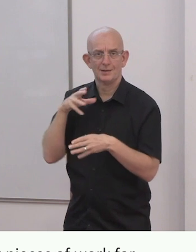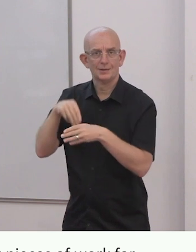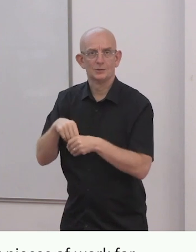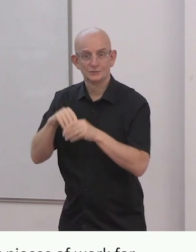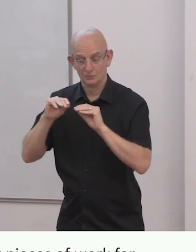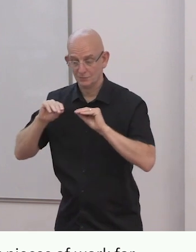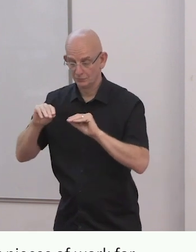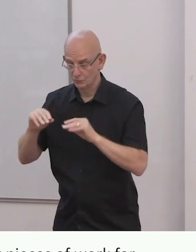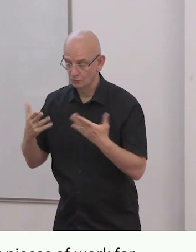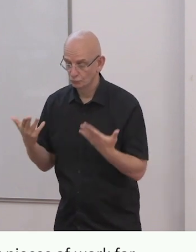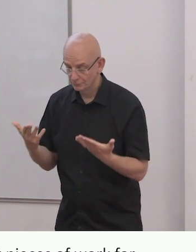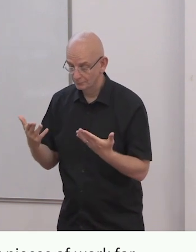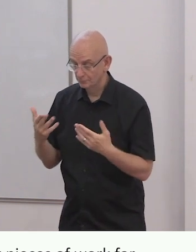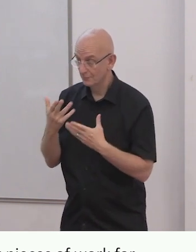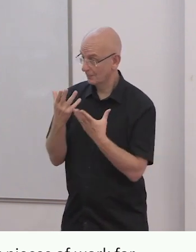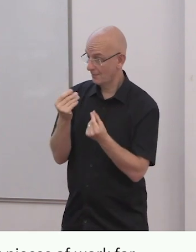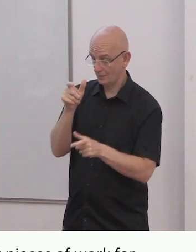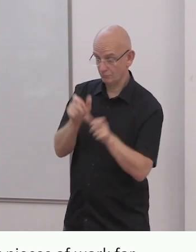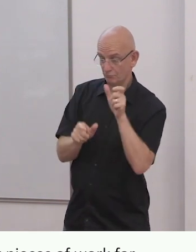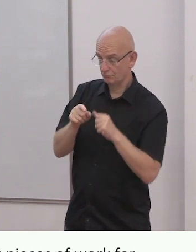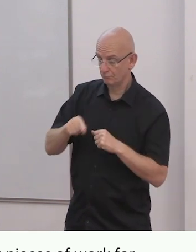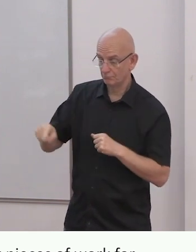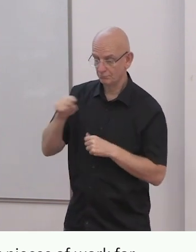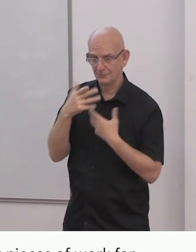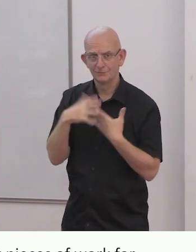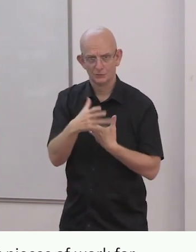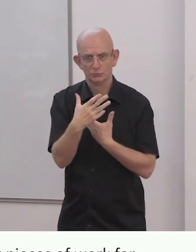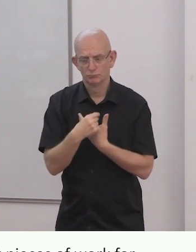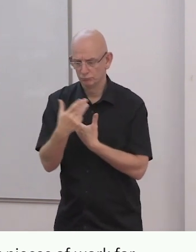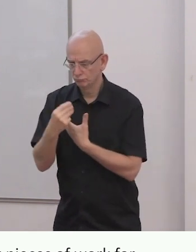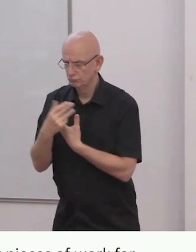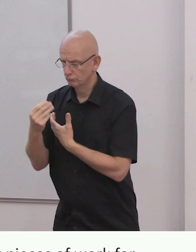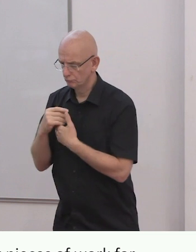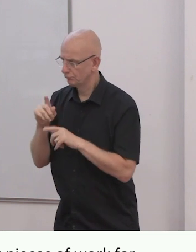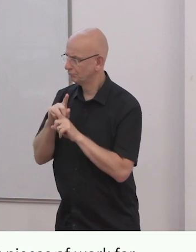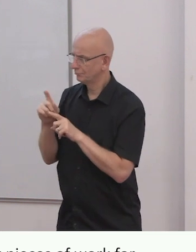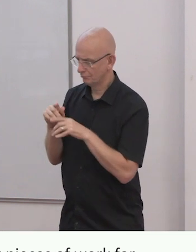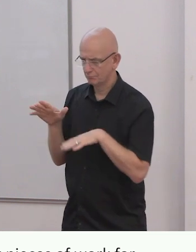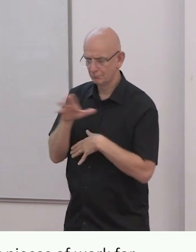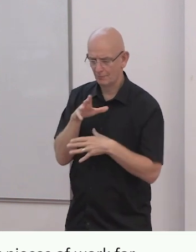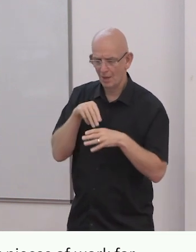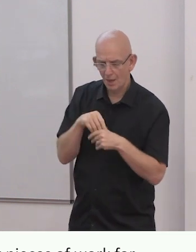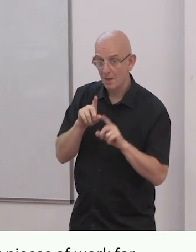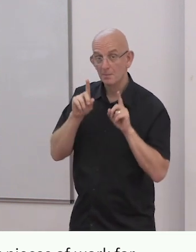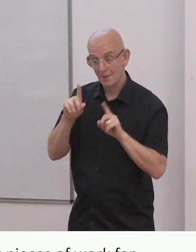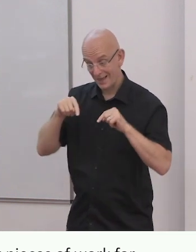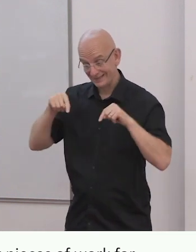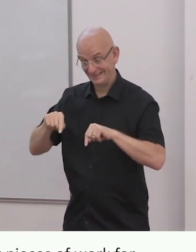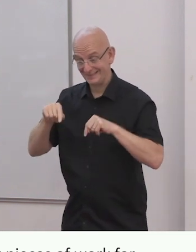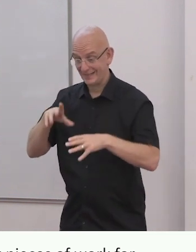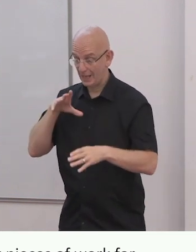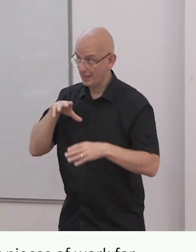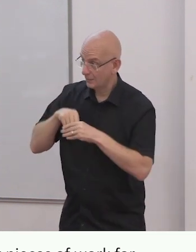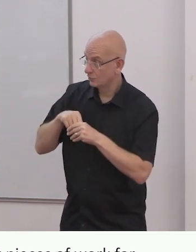that almost all our members are involved in. and this was